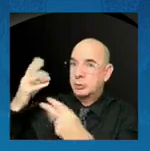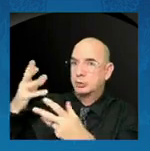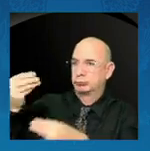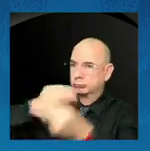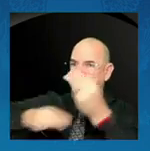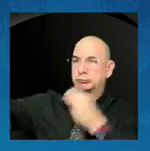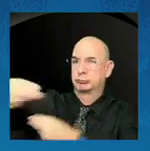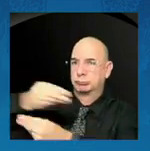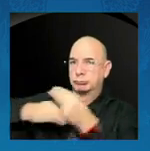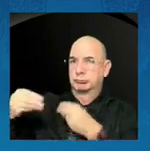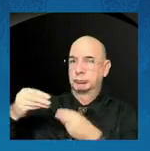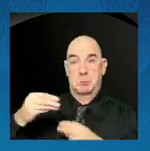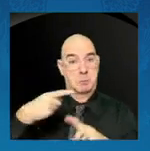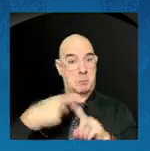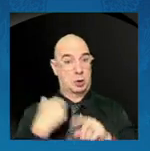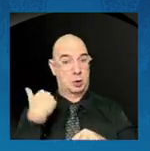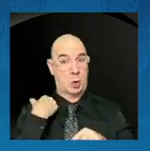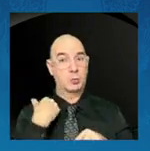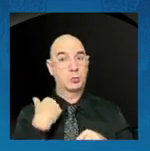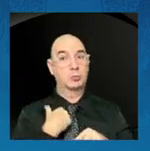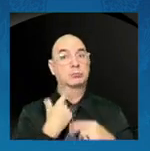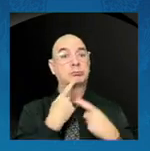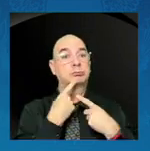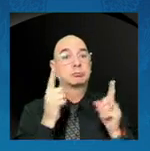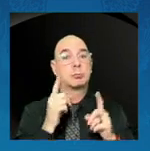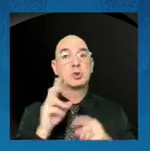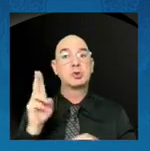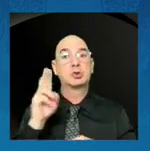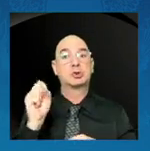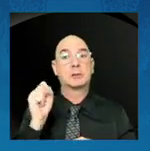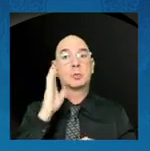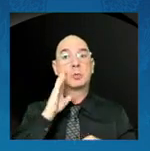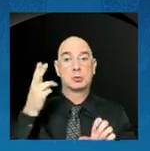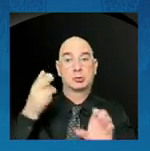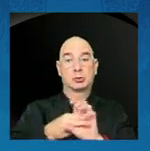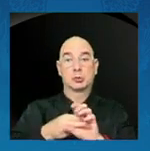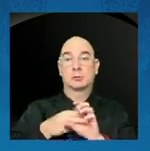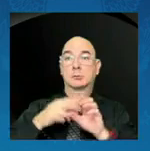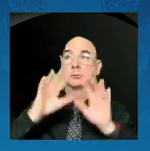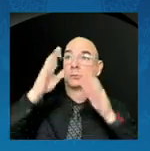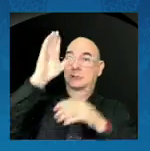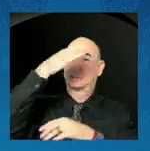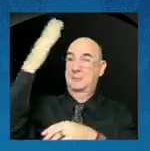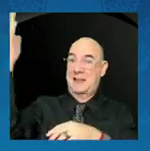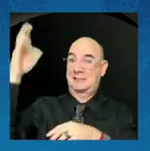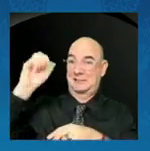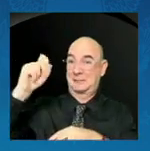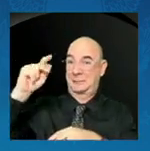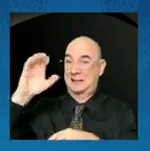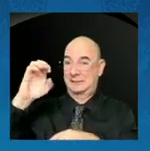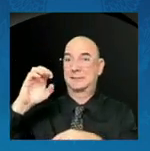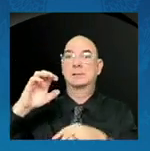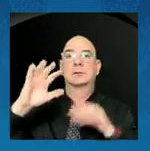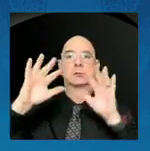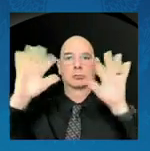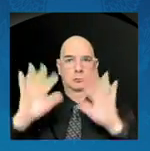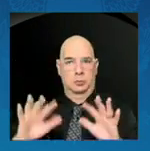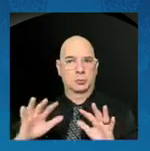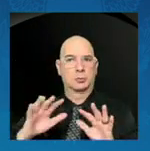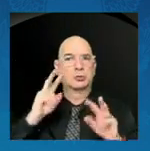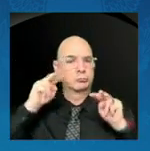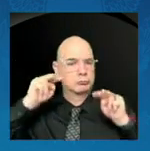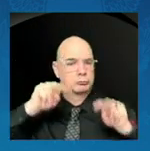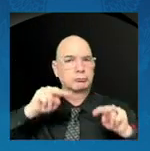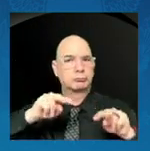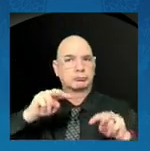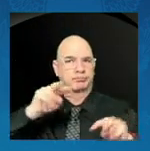the Space Climate Observatory. That's an international initiative. It's being led by France to support